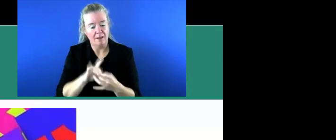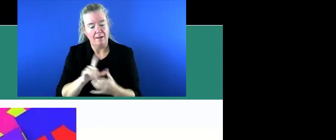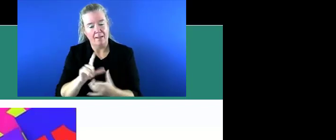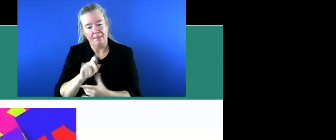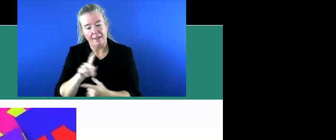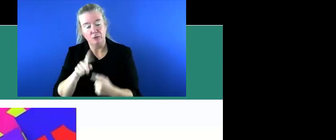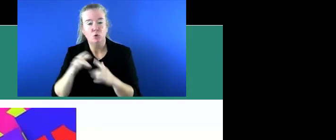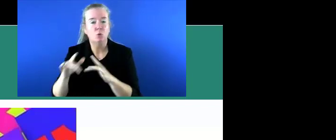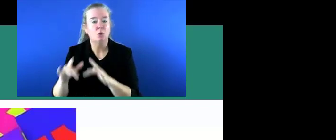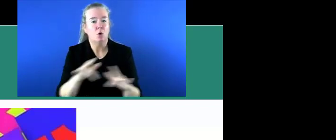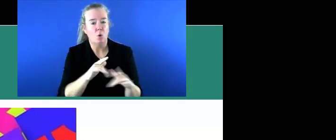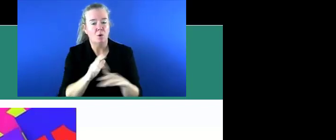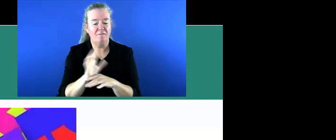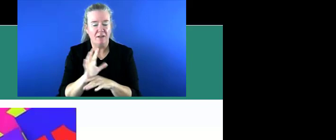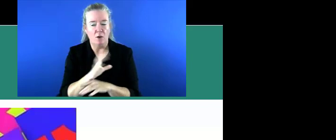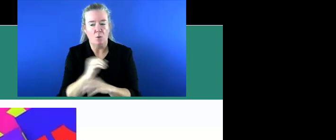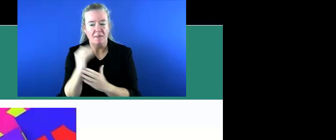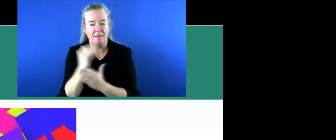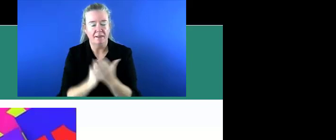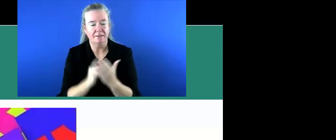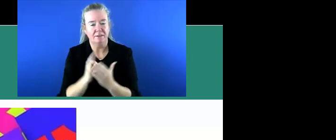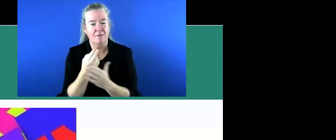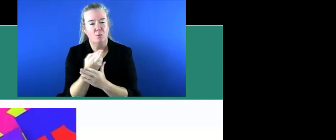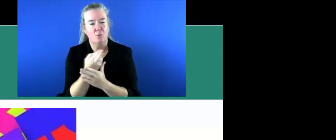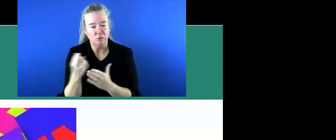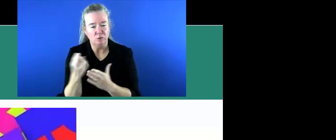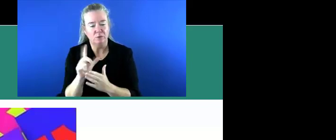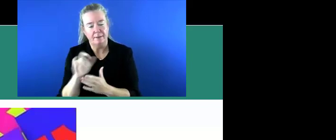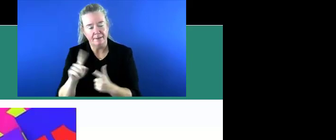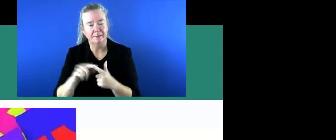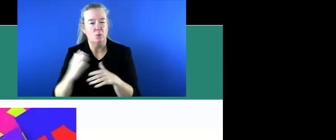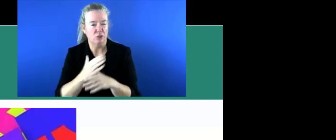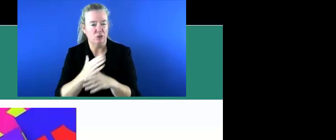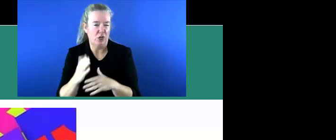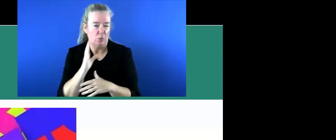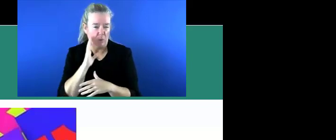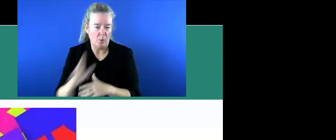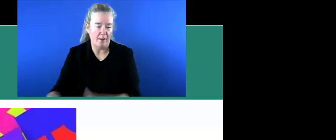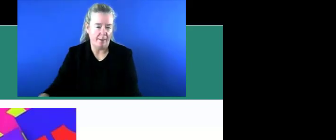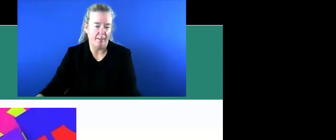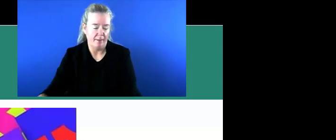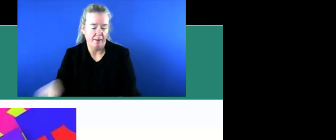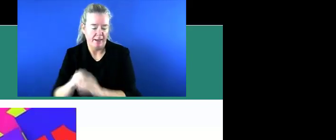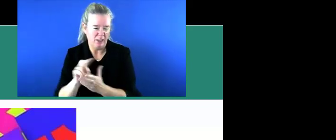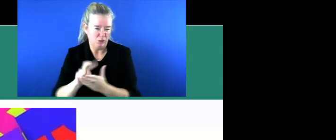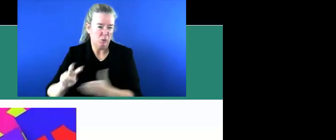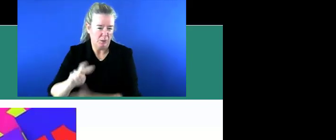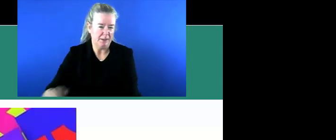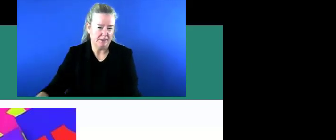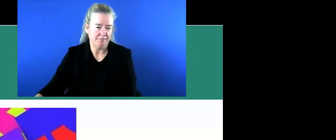video and a list of any resources and links that were shared in a couple weeks.